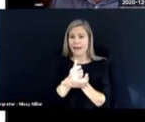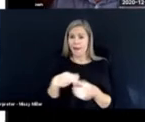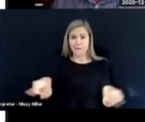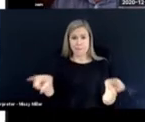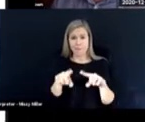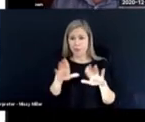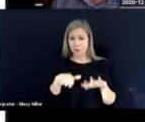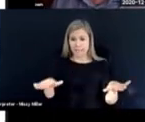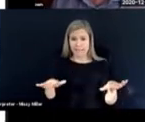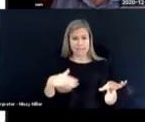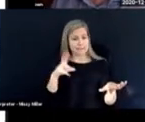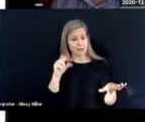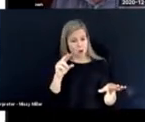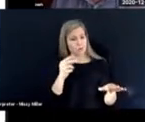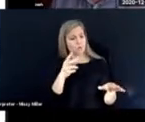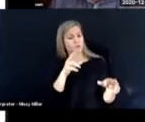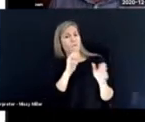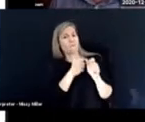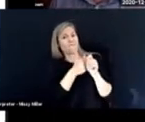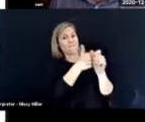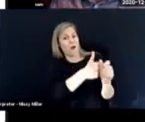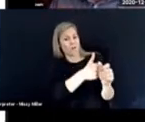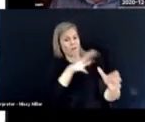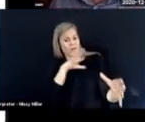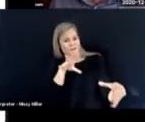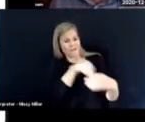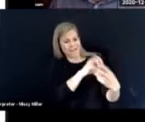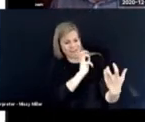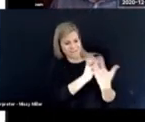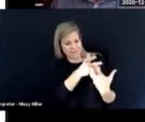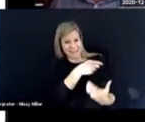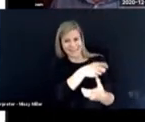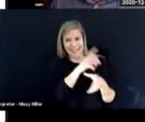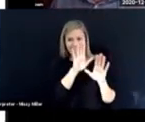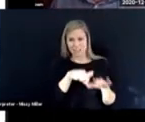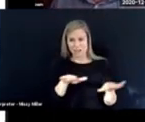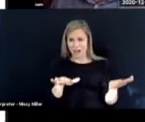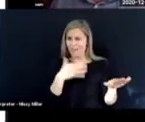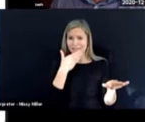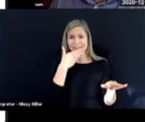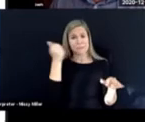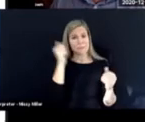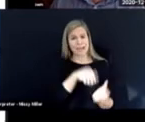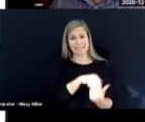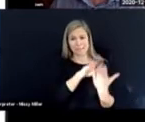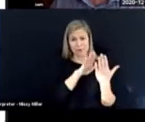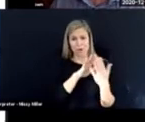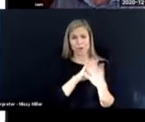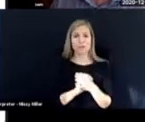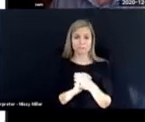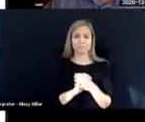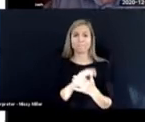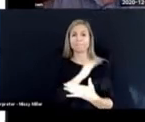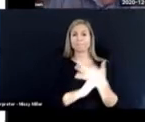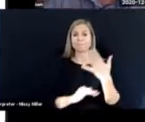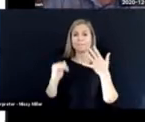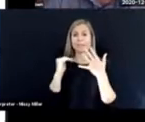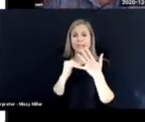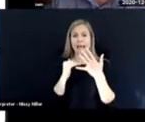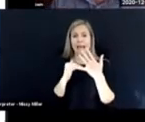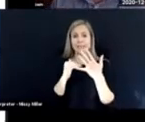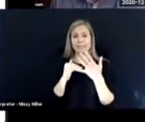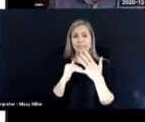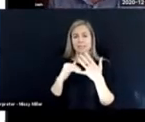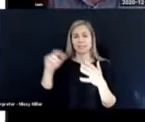approach wasn't helpful, but following the child in the Van Dyke sense was the best way to go. And then,